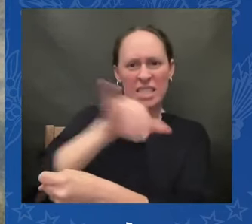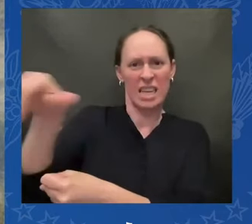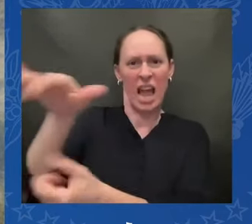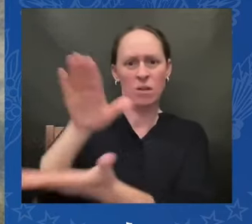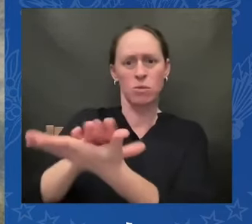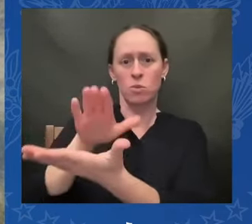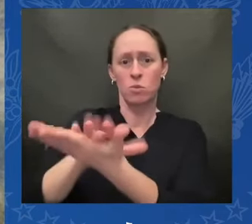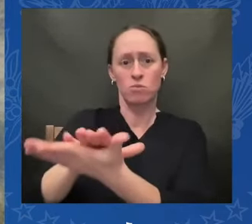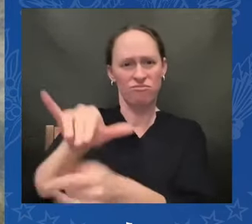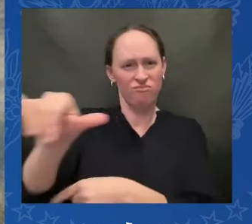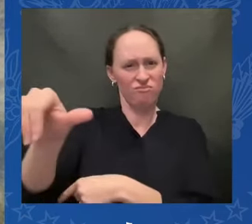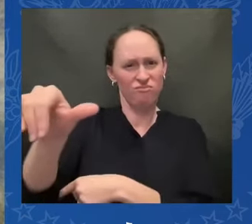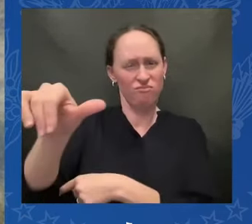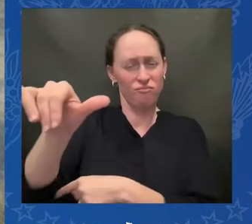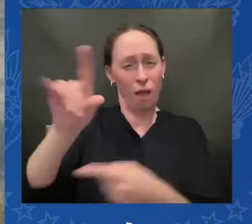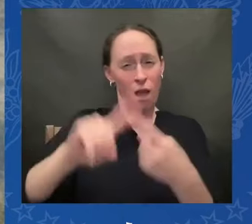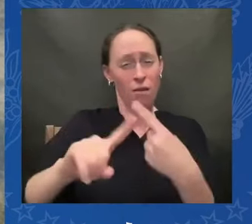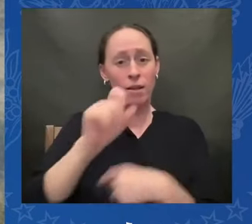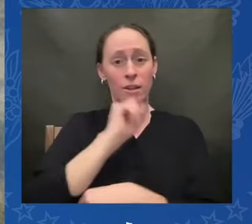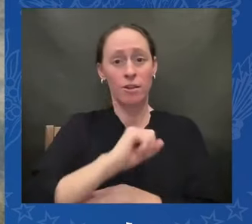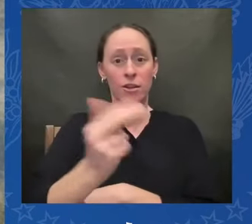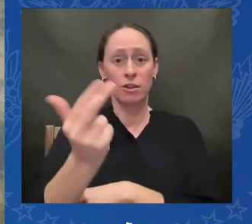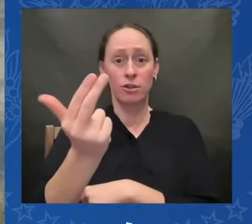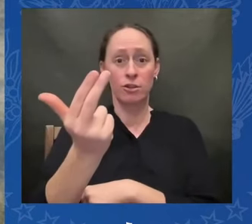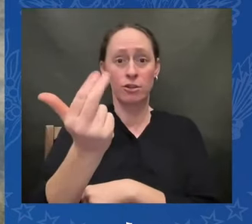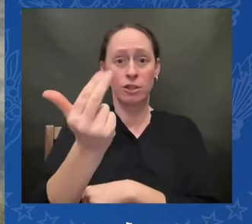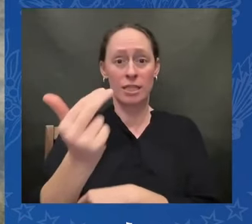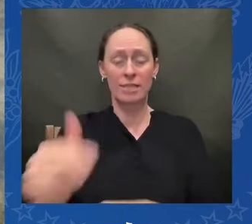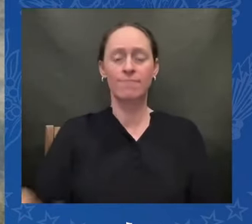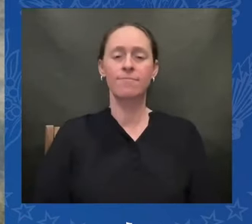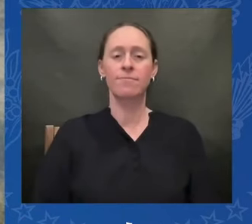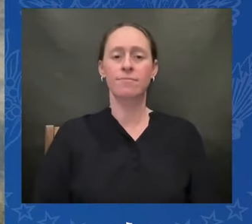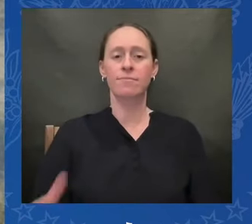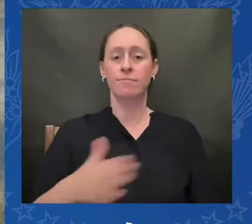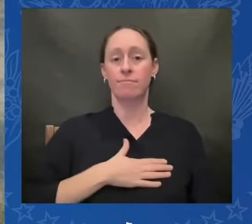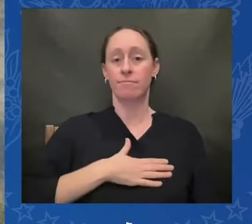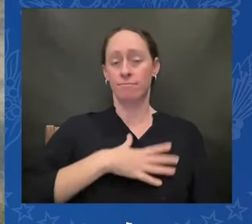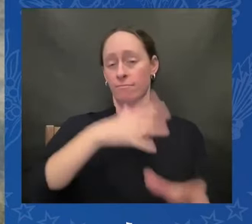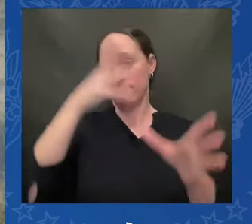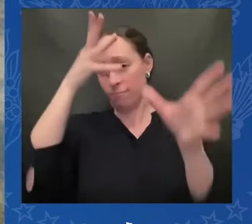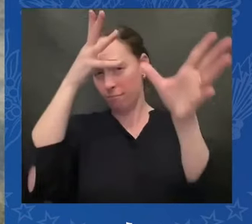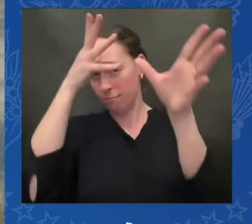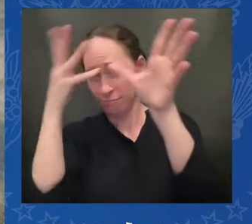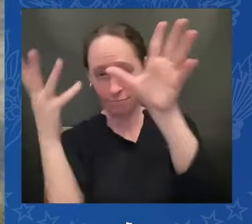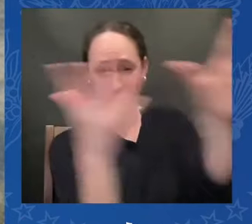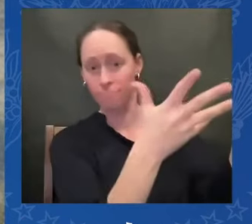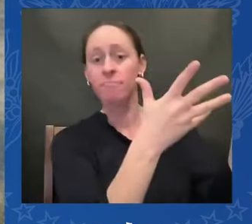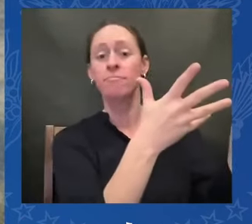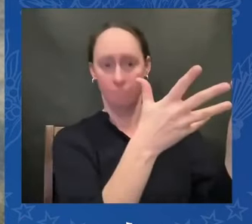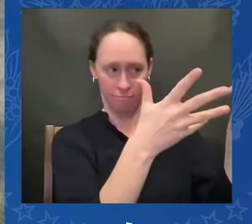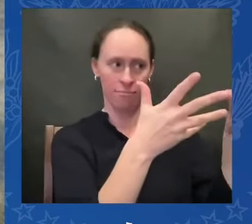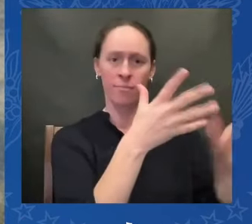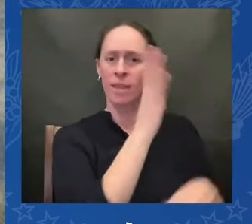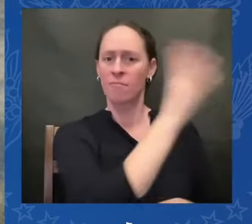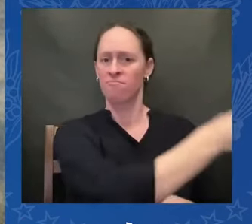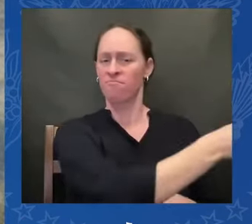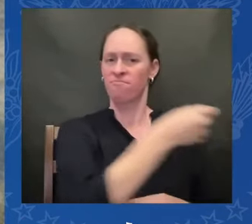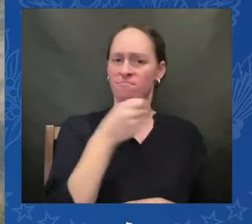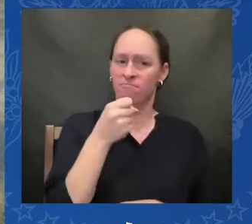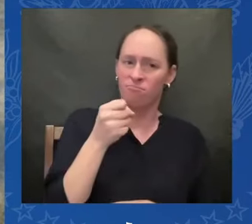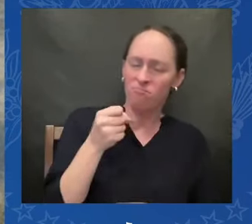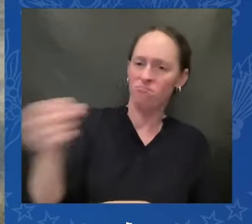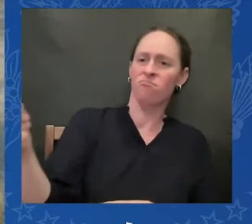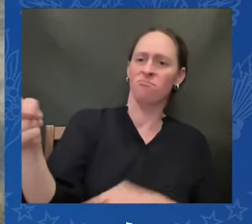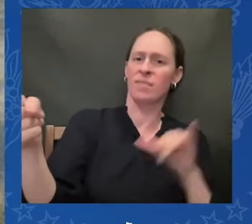taken sent by train thousands of miles away from our small village of mesita many children